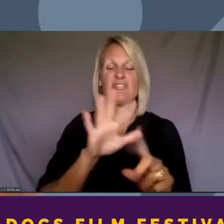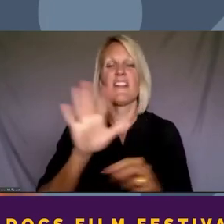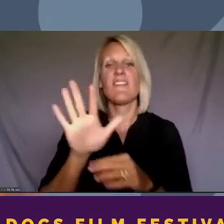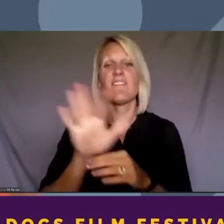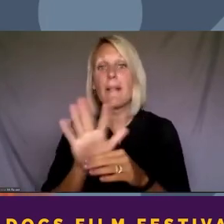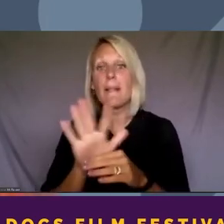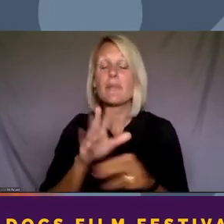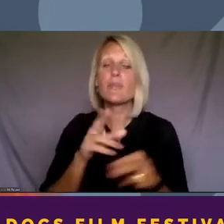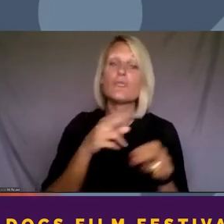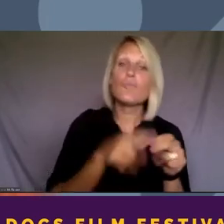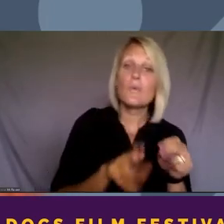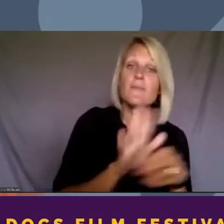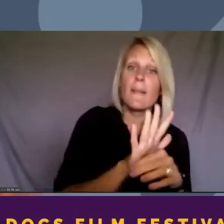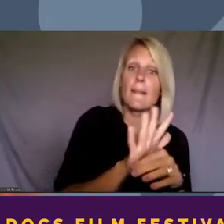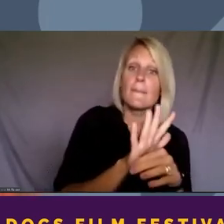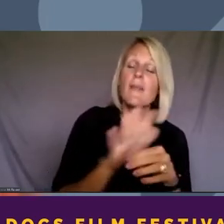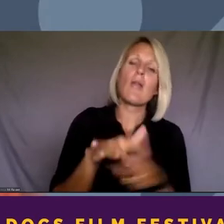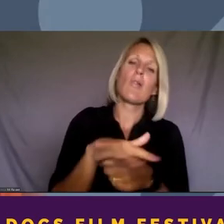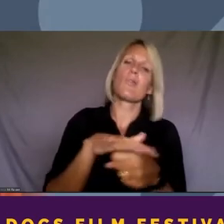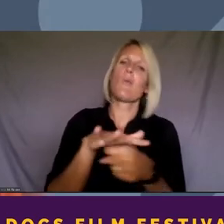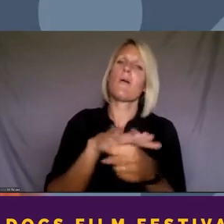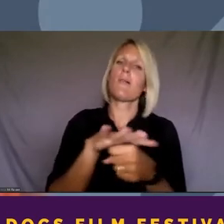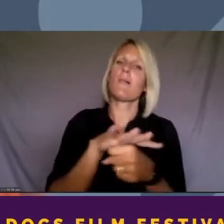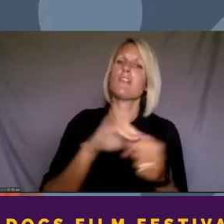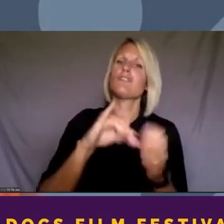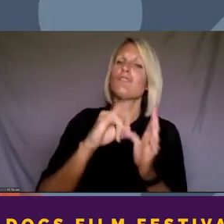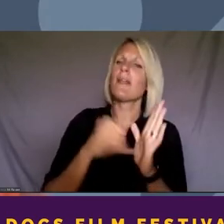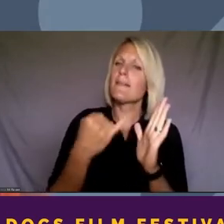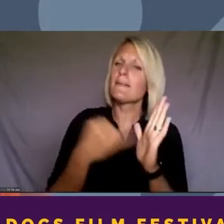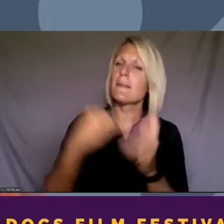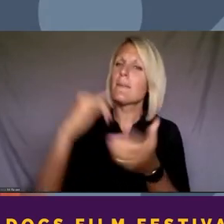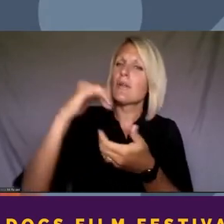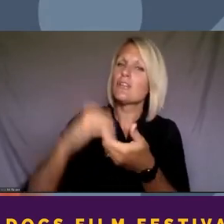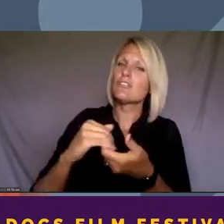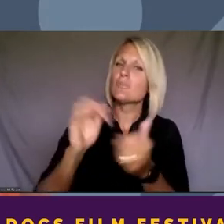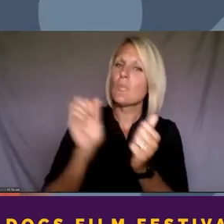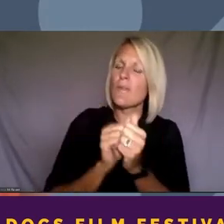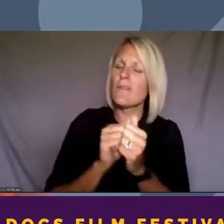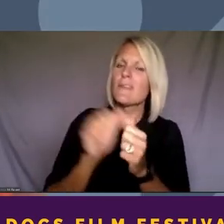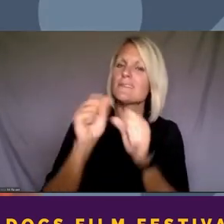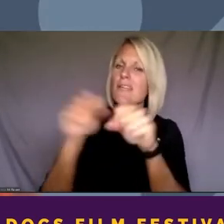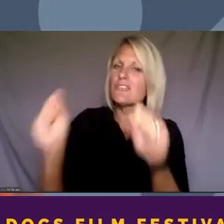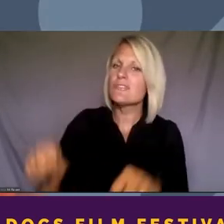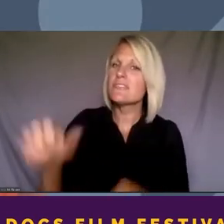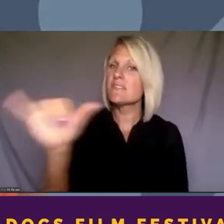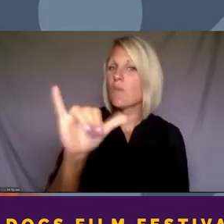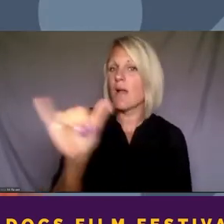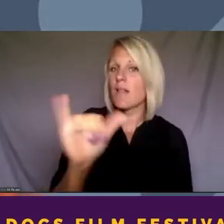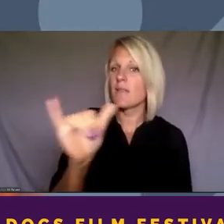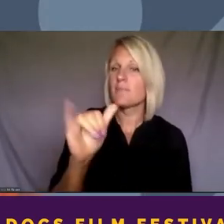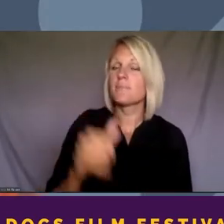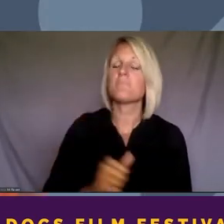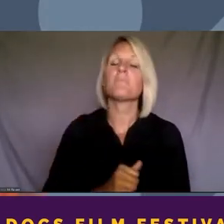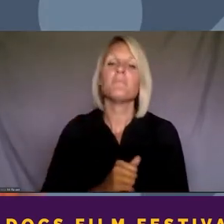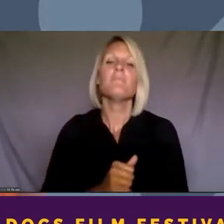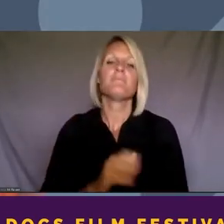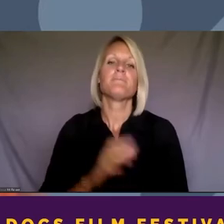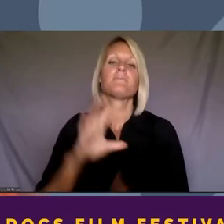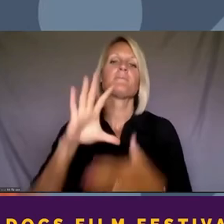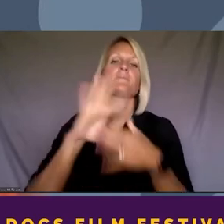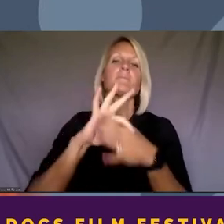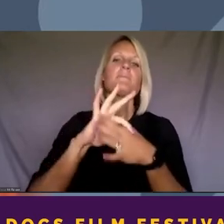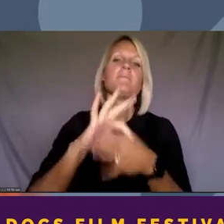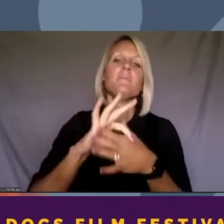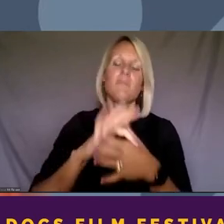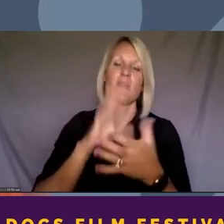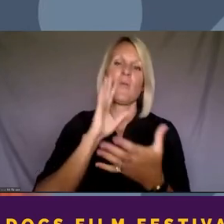shorts, local journalism partnerships as well with stations, content that will be brought forth over a five